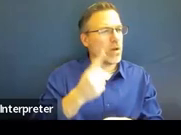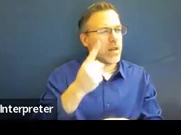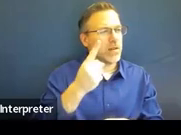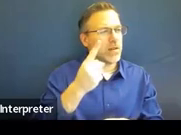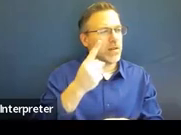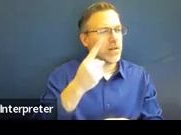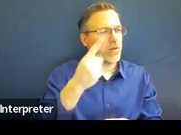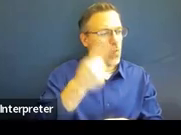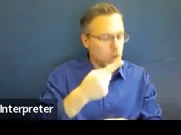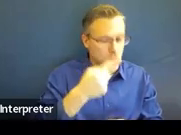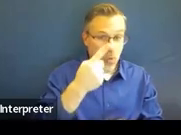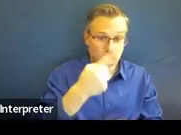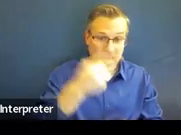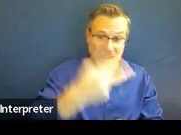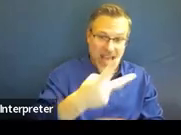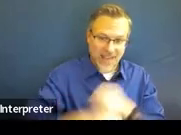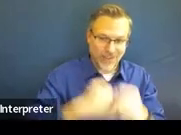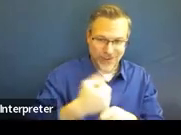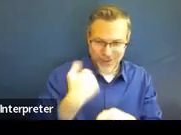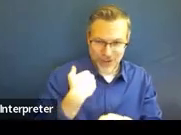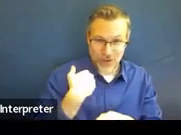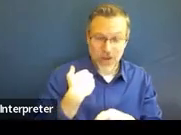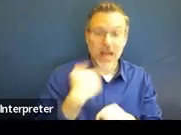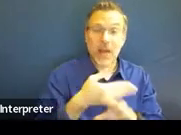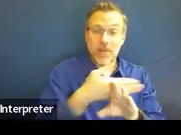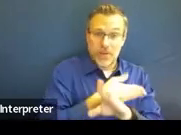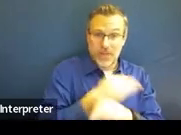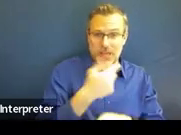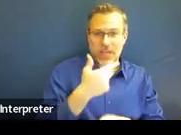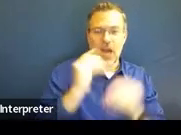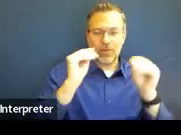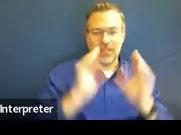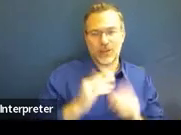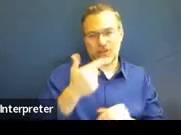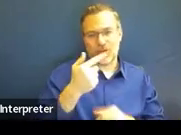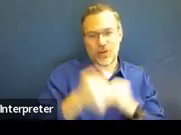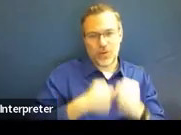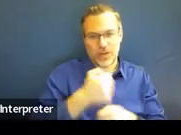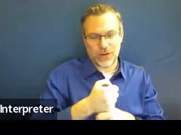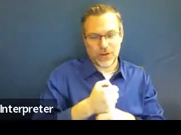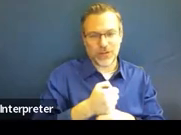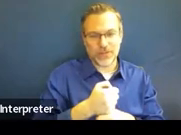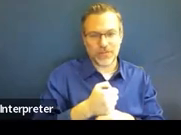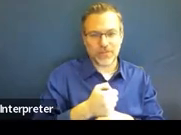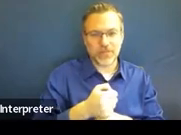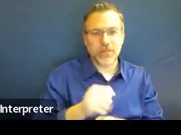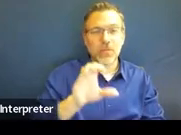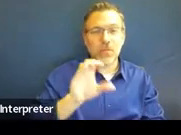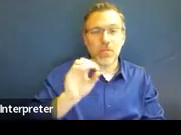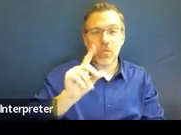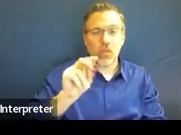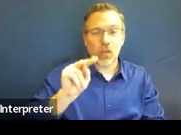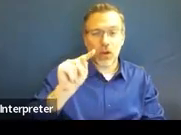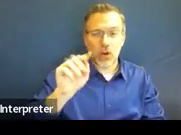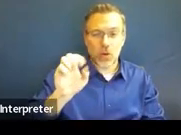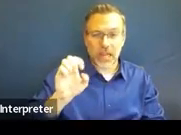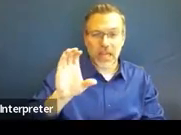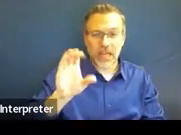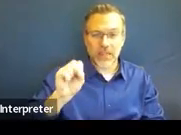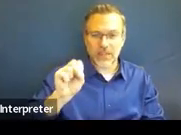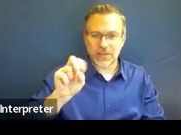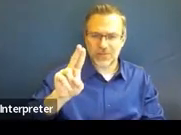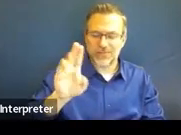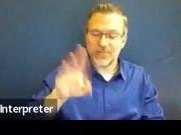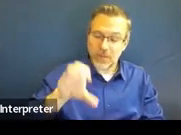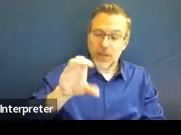before that, I was a teacher for 21 years. And Colette Sullivan, our federal programs coordinators here with us